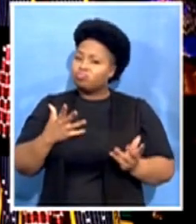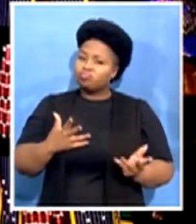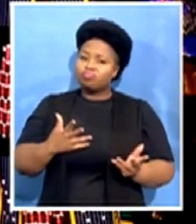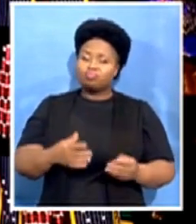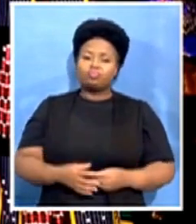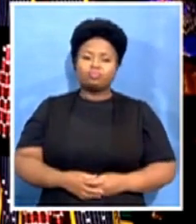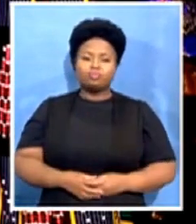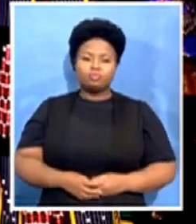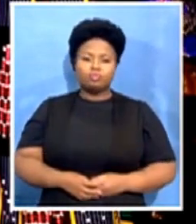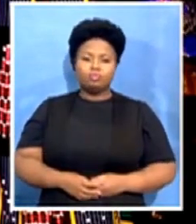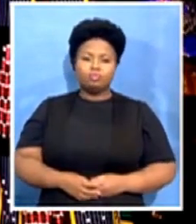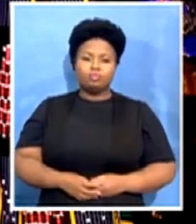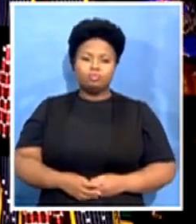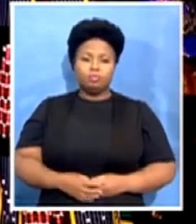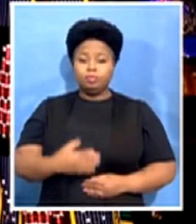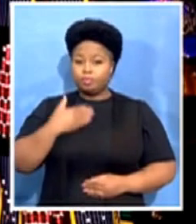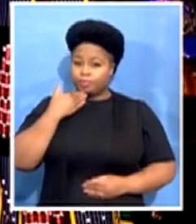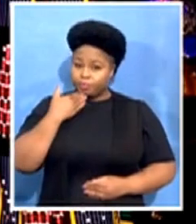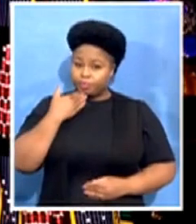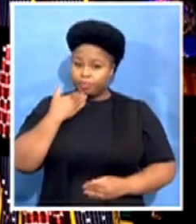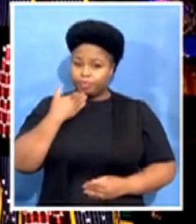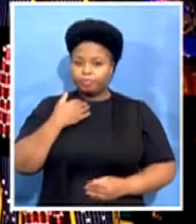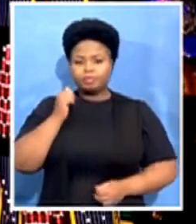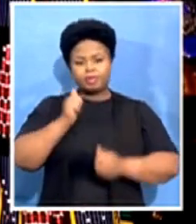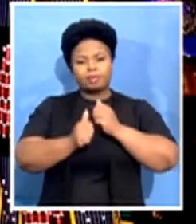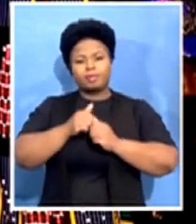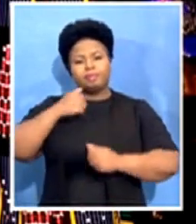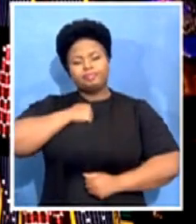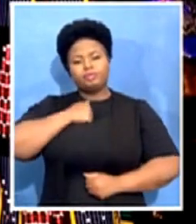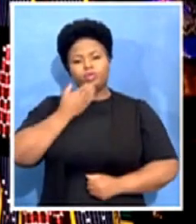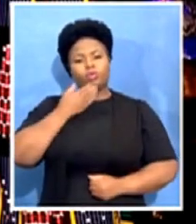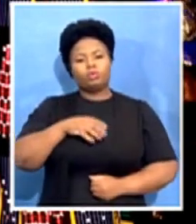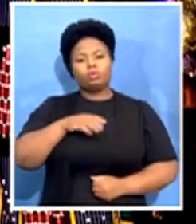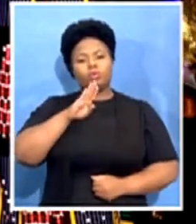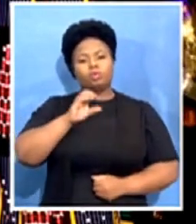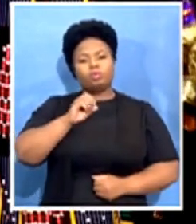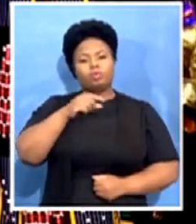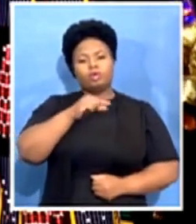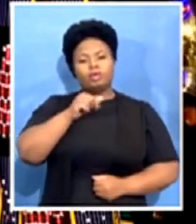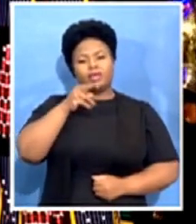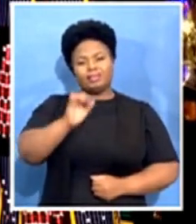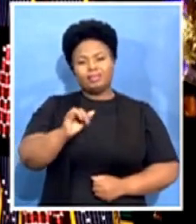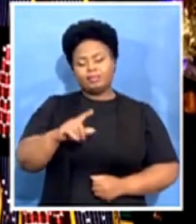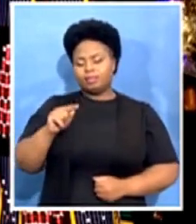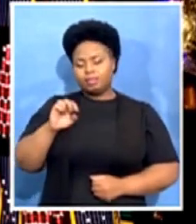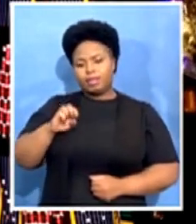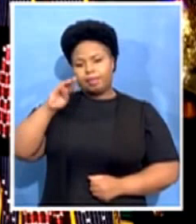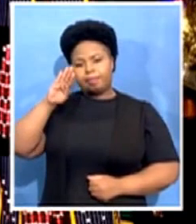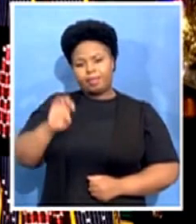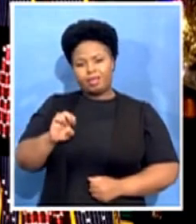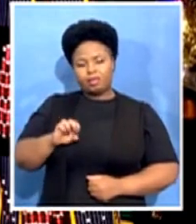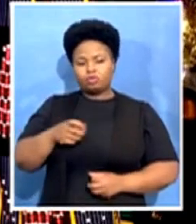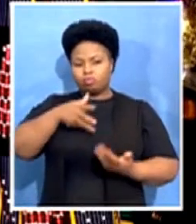My brother Bungani Dembe was able to interact with the family. We tried